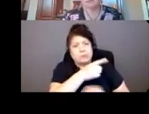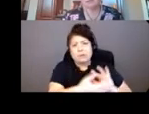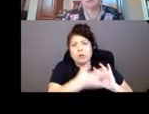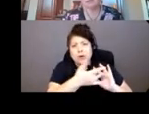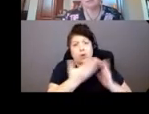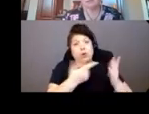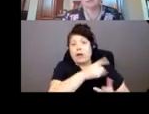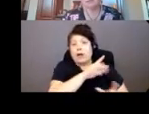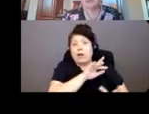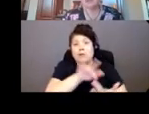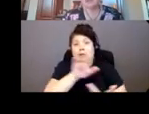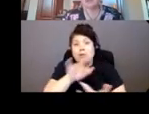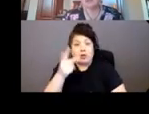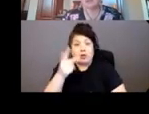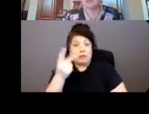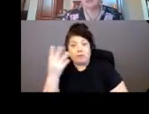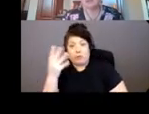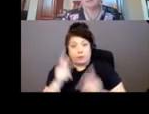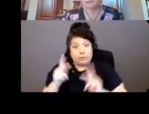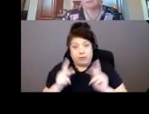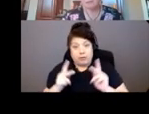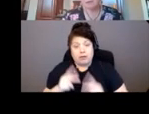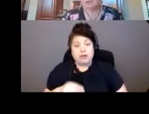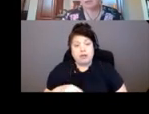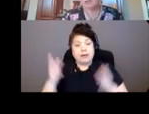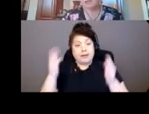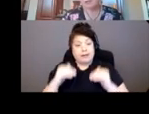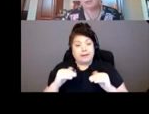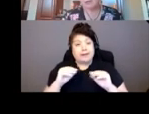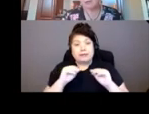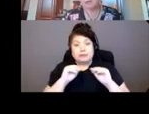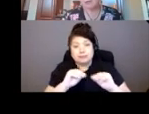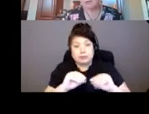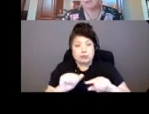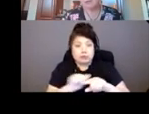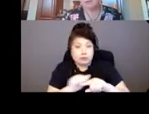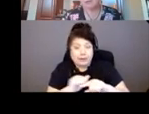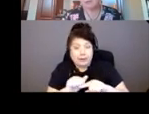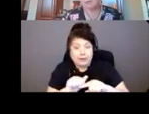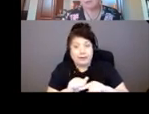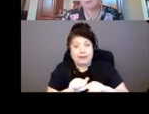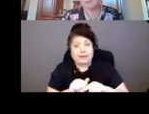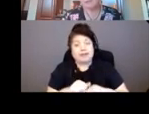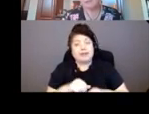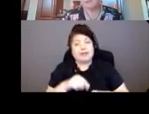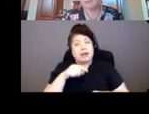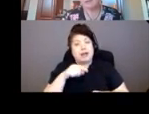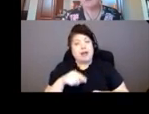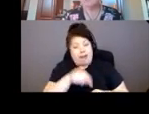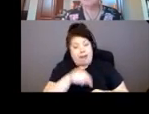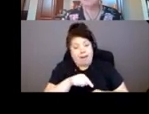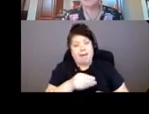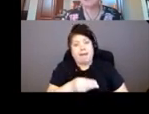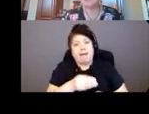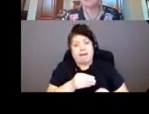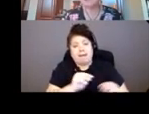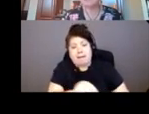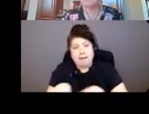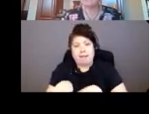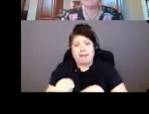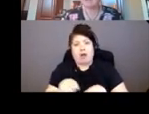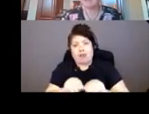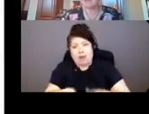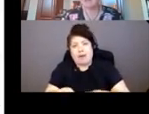people. Train the trainer. A train the trainer program is so important. Meals on wheels.